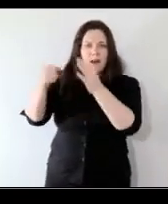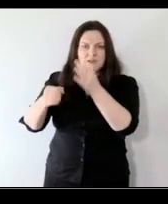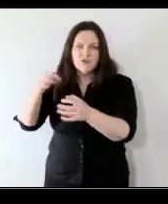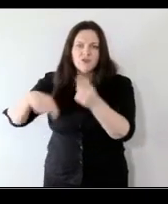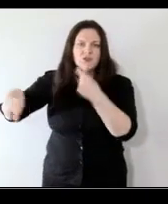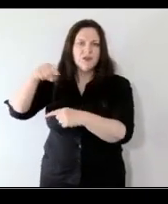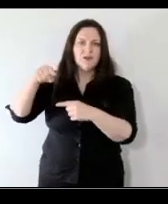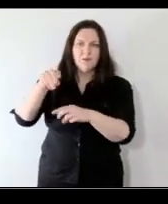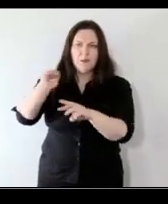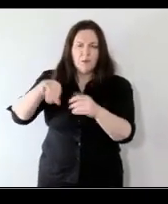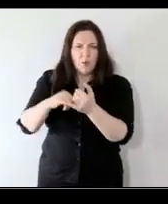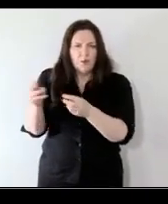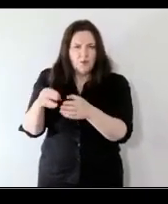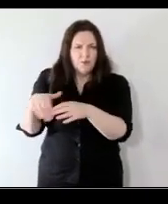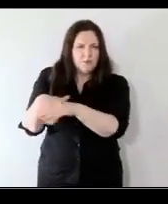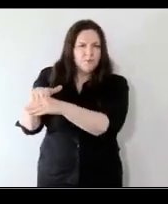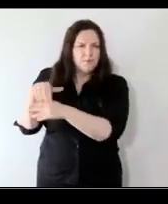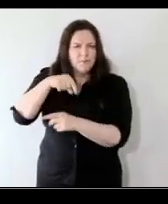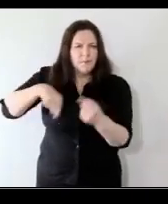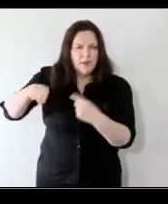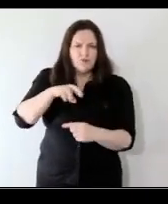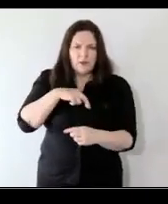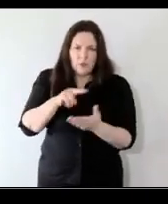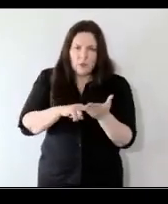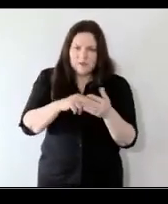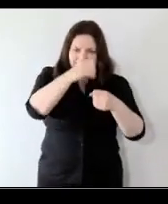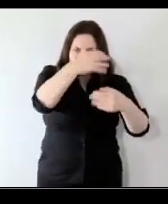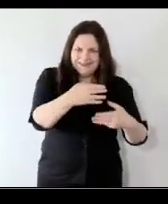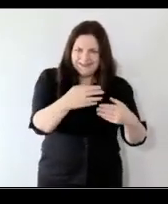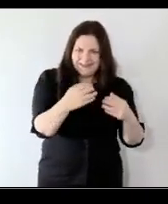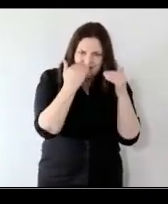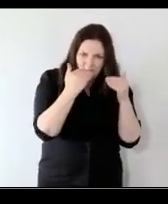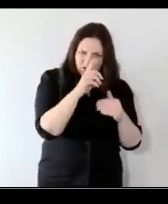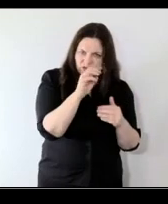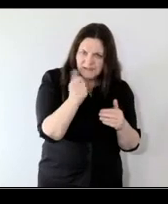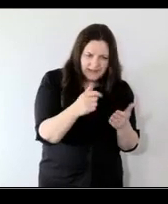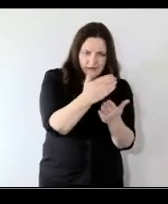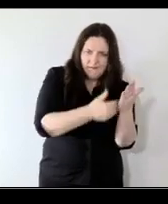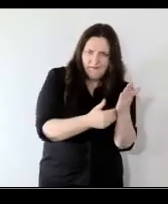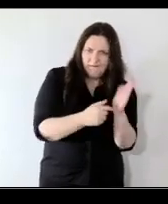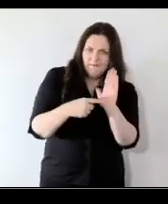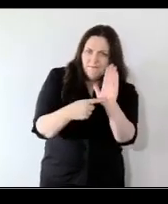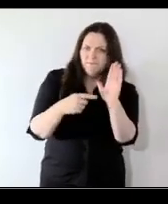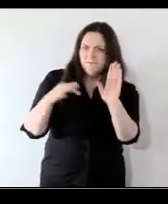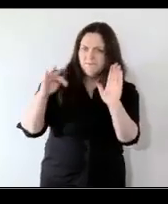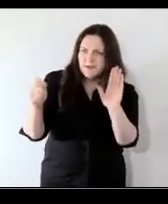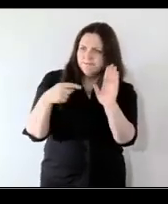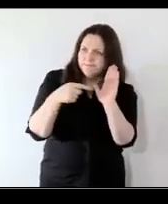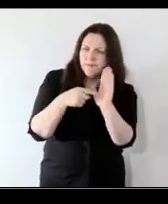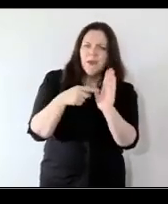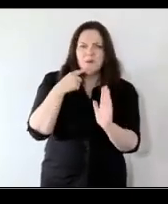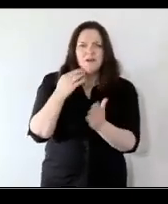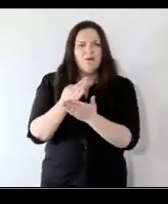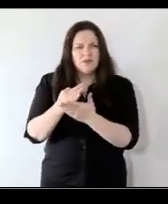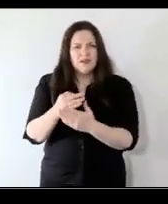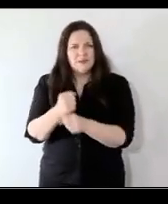and practitioners using data using facts to to create opportunities for change but more often i'd say it's